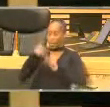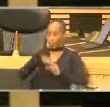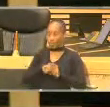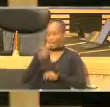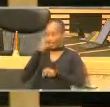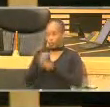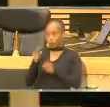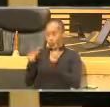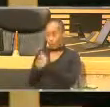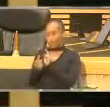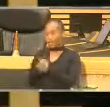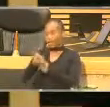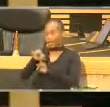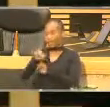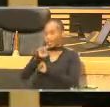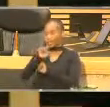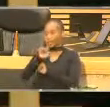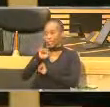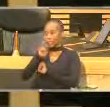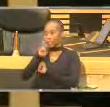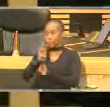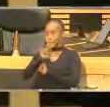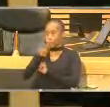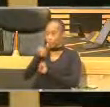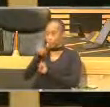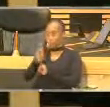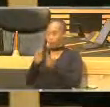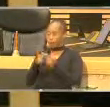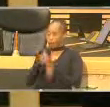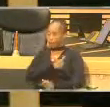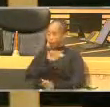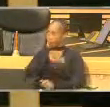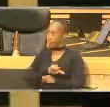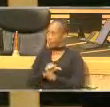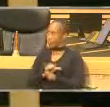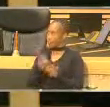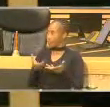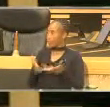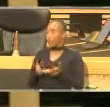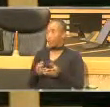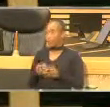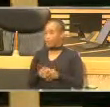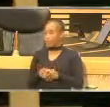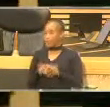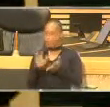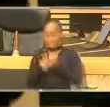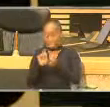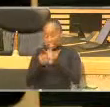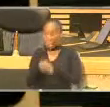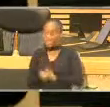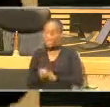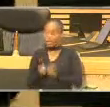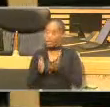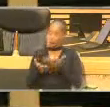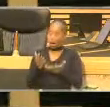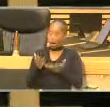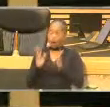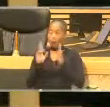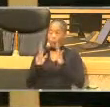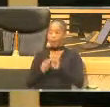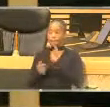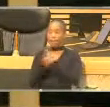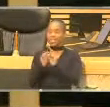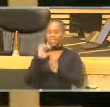with the ISUZU MD, but unfortunately in the last minute they had to change and I'm hoping to meet him next week and thereafter